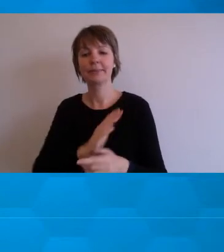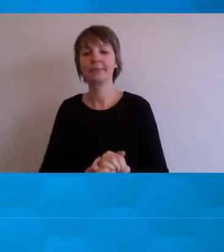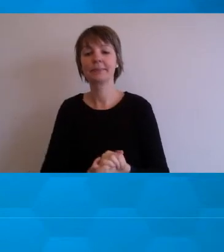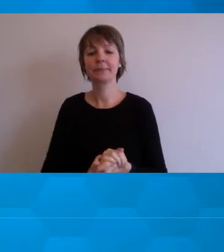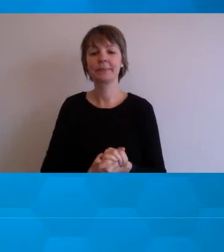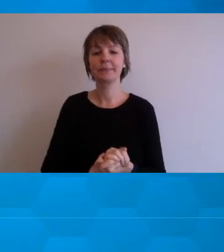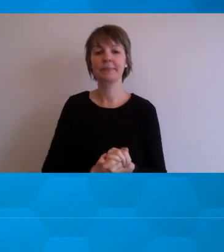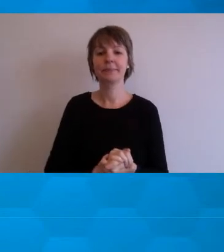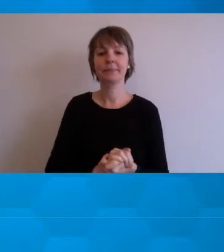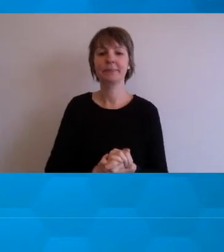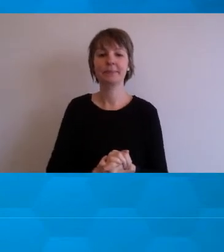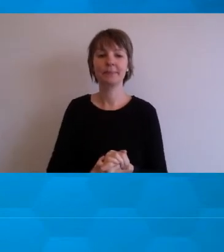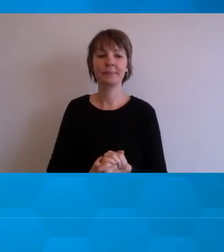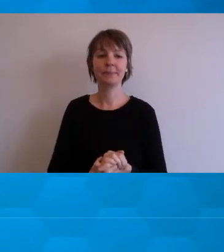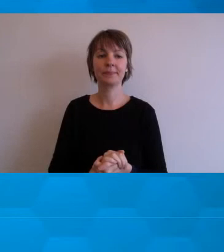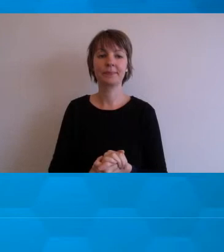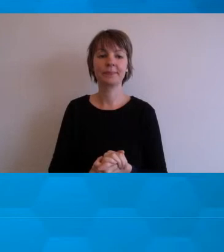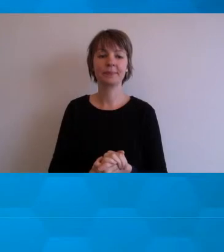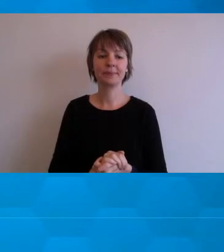Next slide, please.